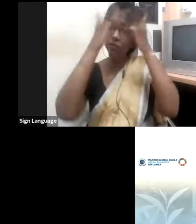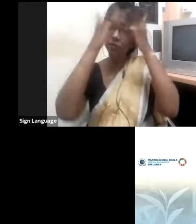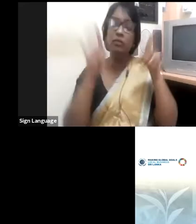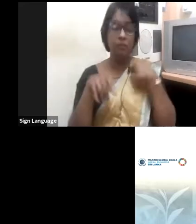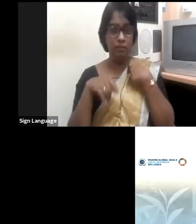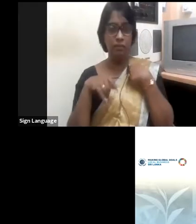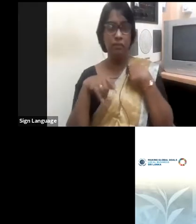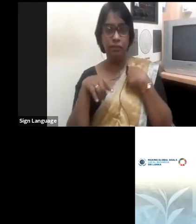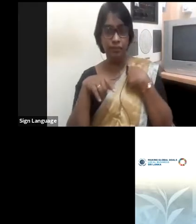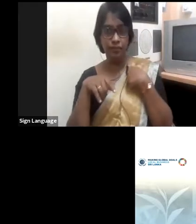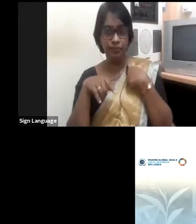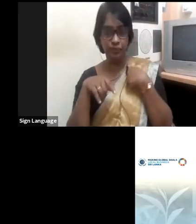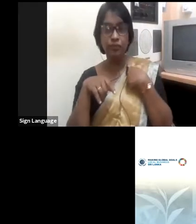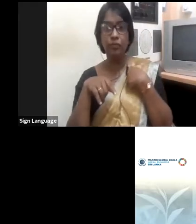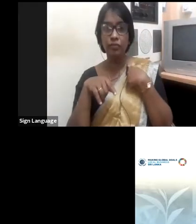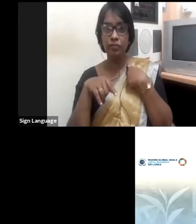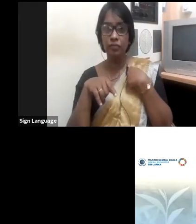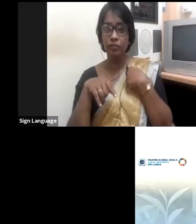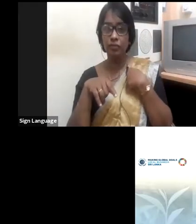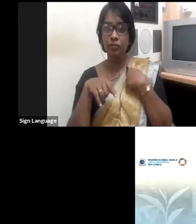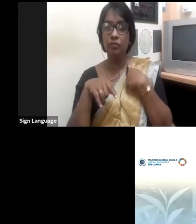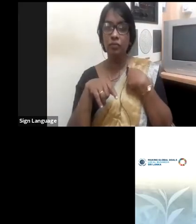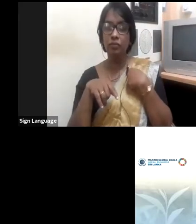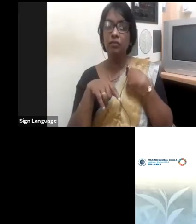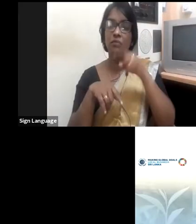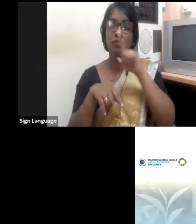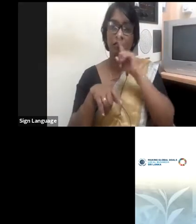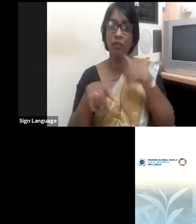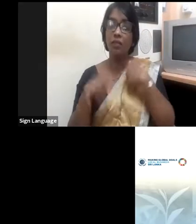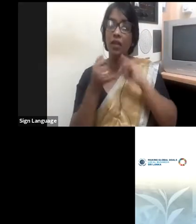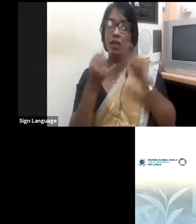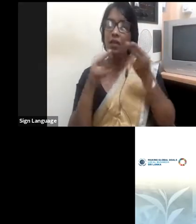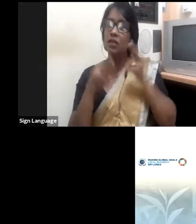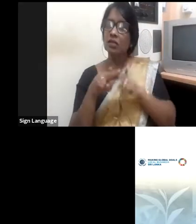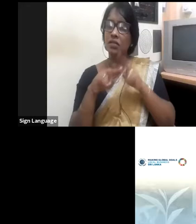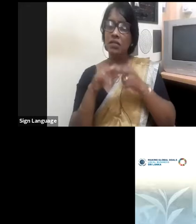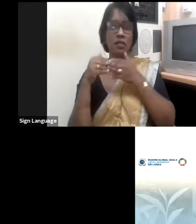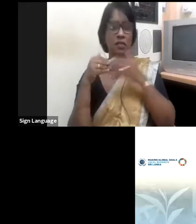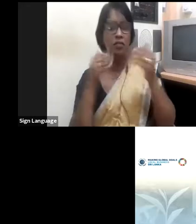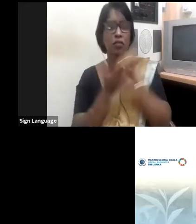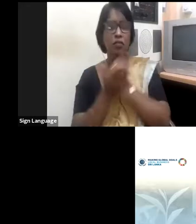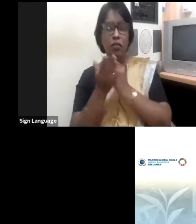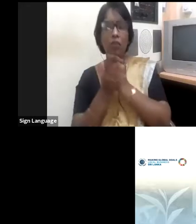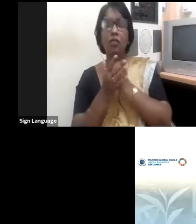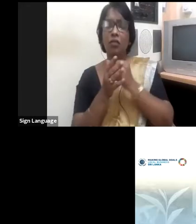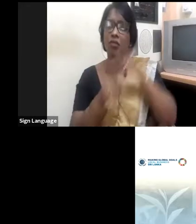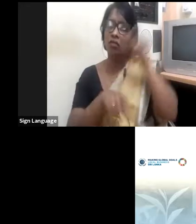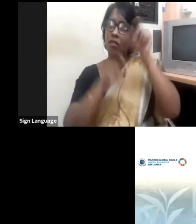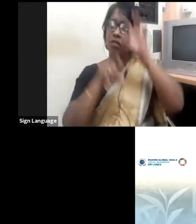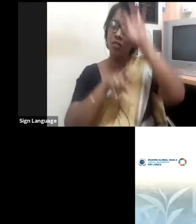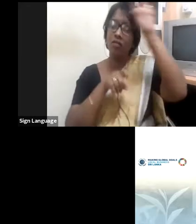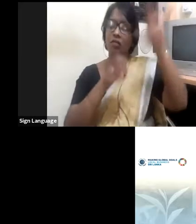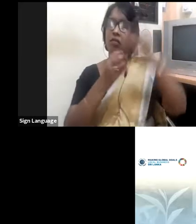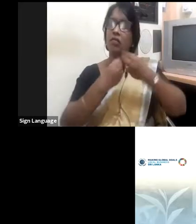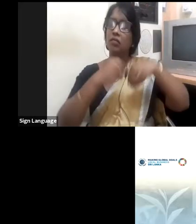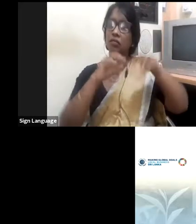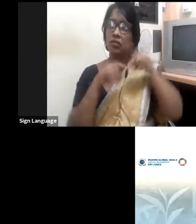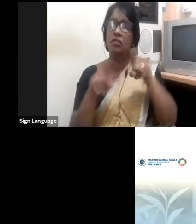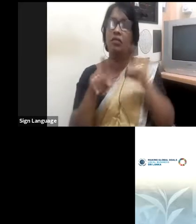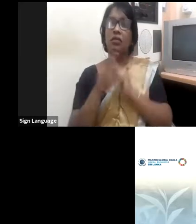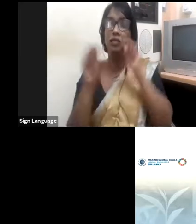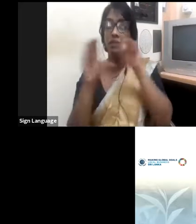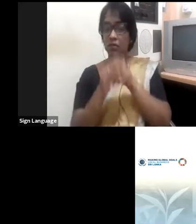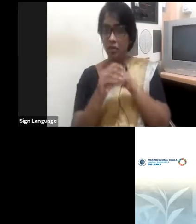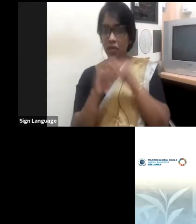our own employees. talked about a few programs, it's been running, diversity and inclusion programs have been running for close to 15 years.